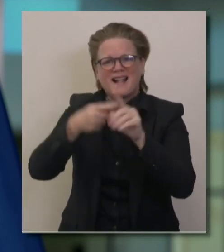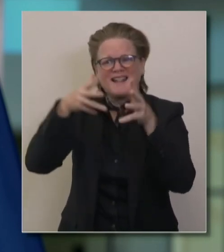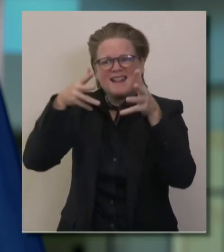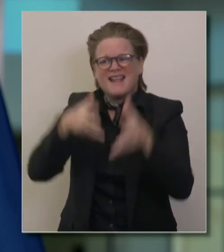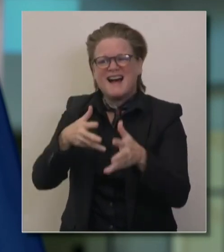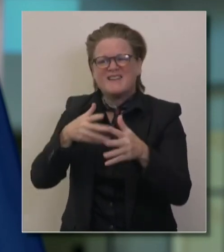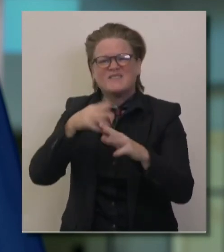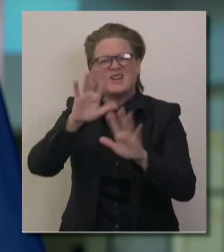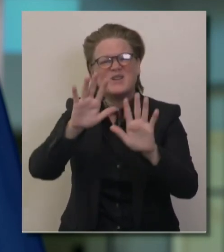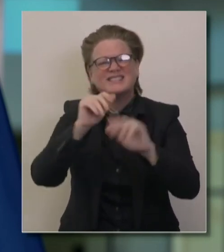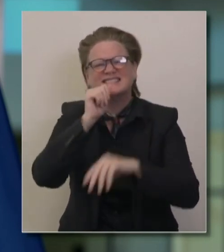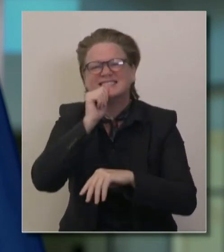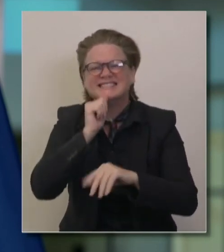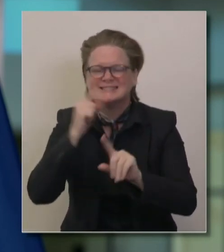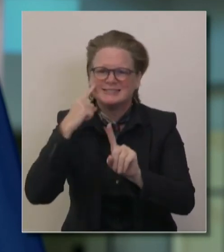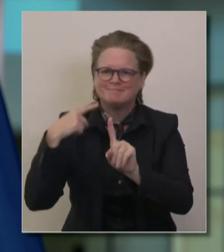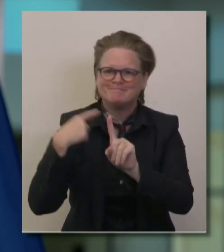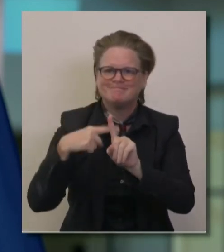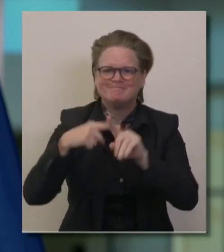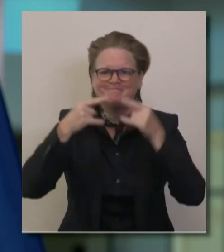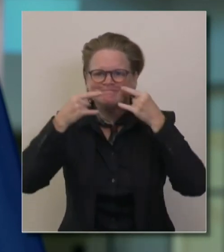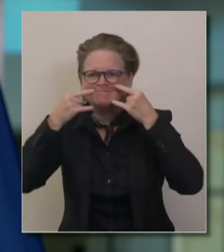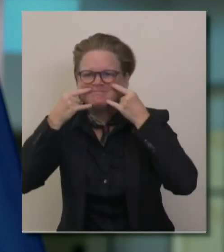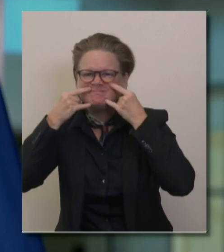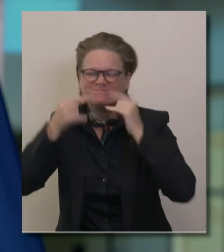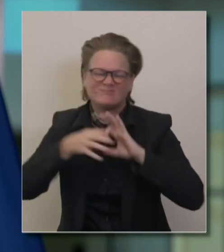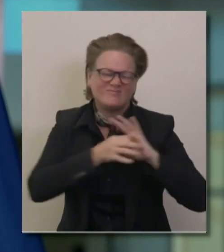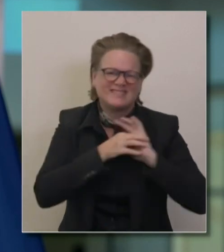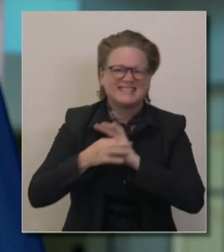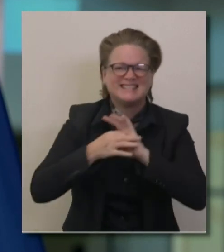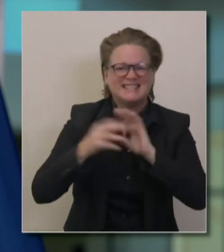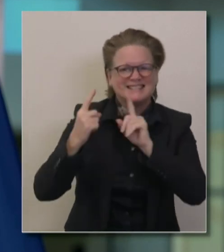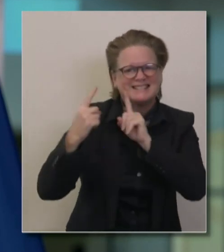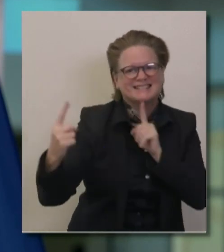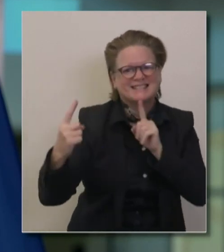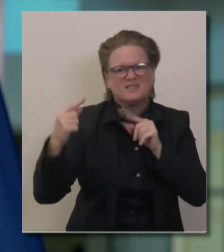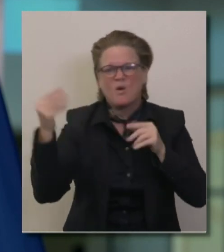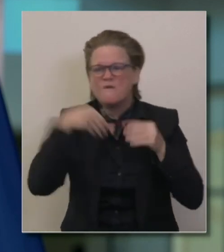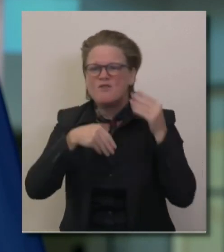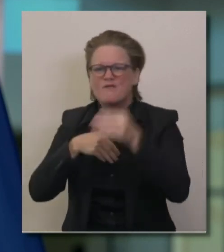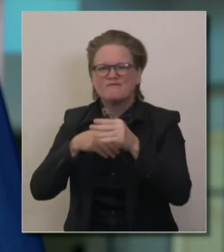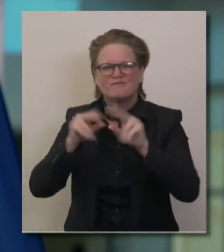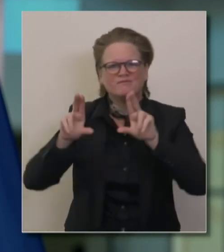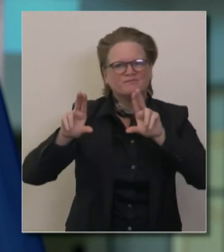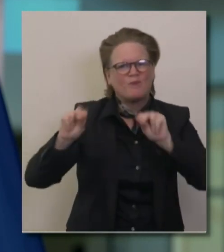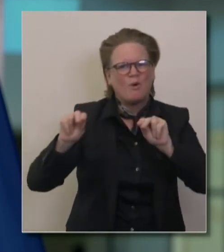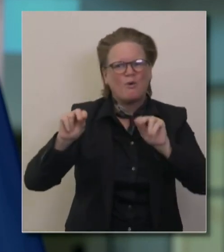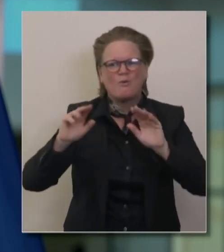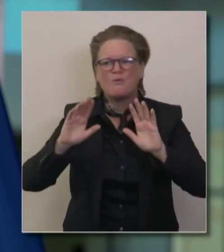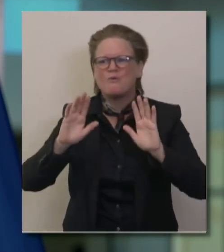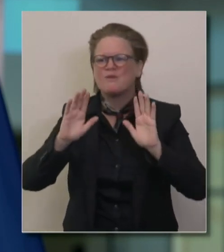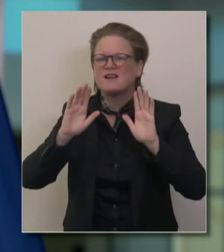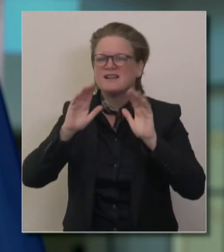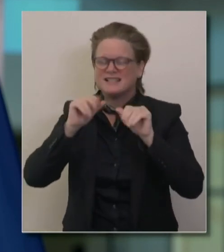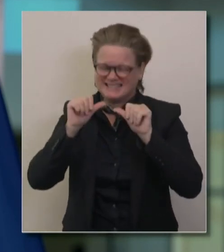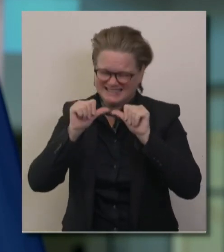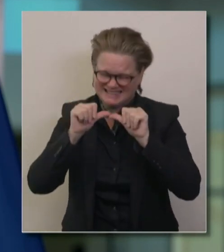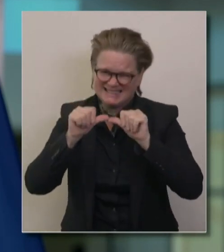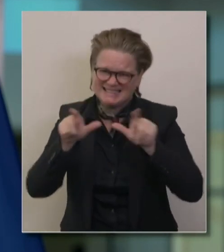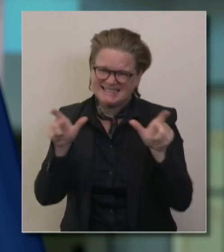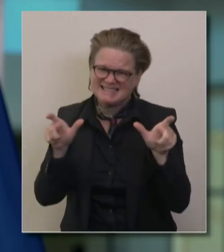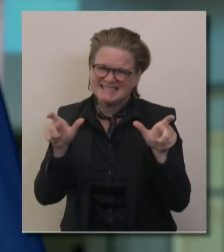as we always do as Californians, come out the other side more resilient, more capable than we ever could have imagined.